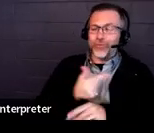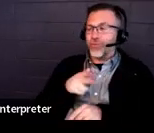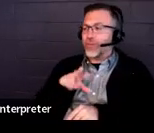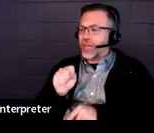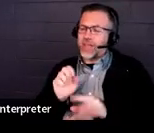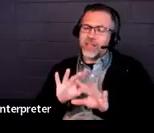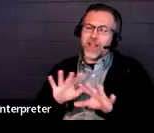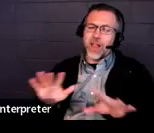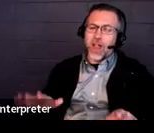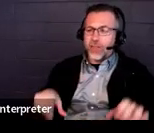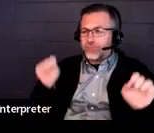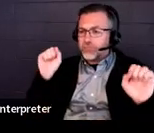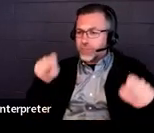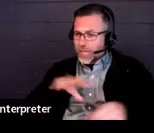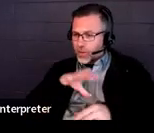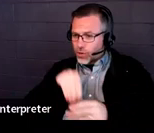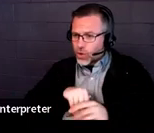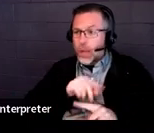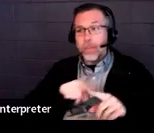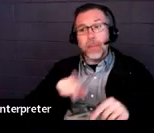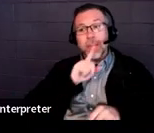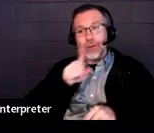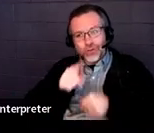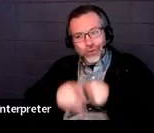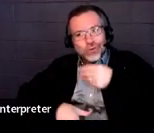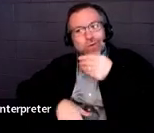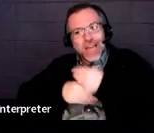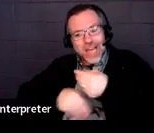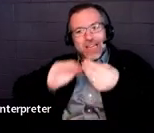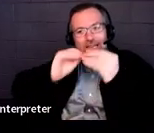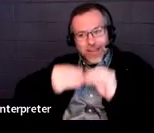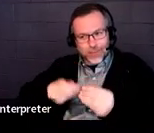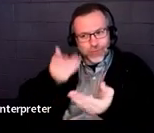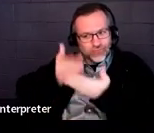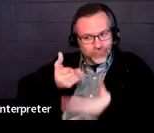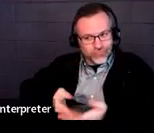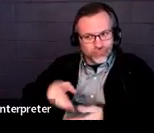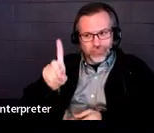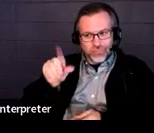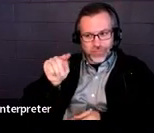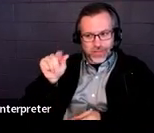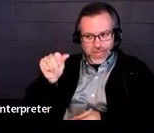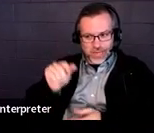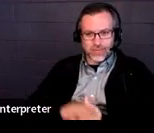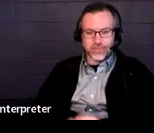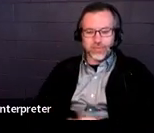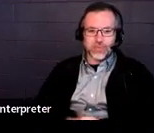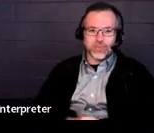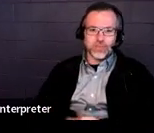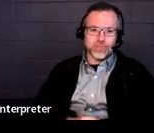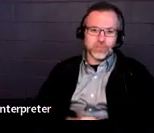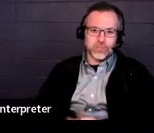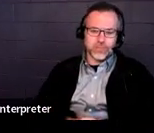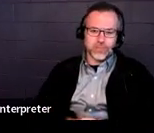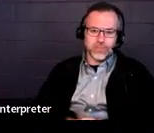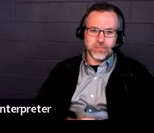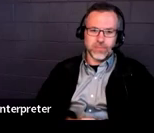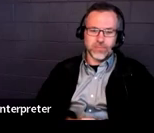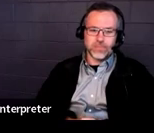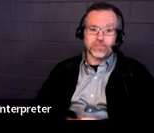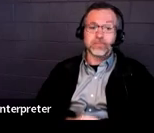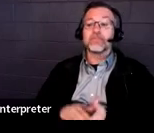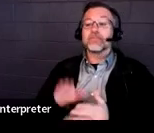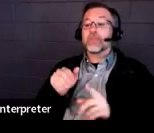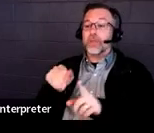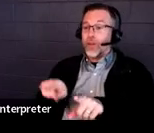with those nice things that you say about them. All right. And just another little